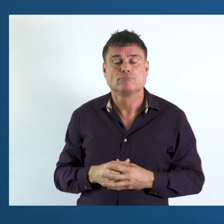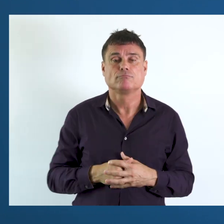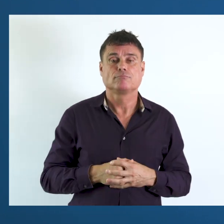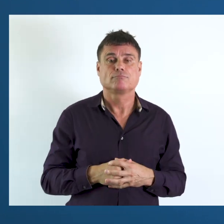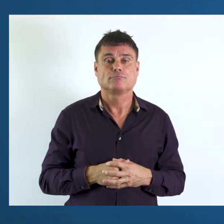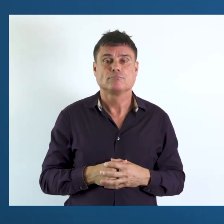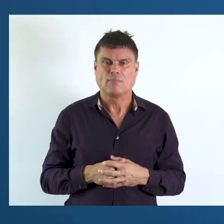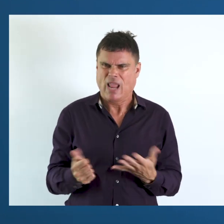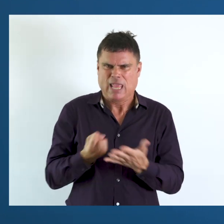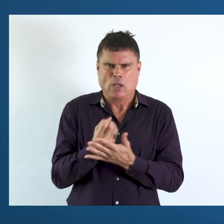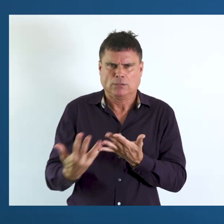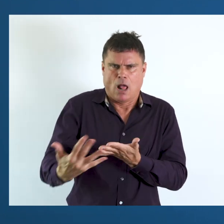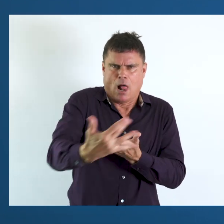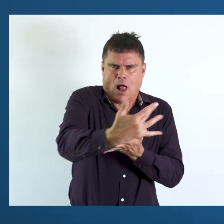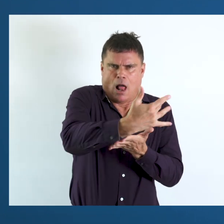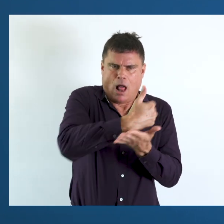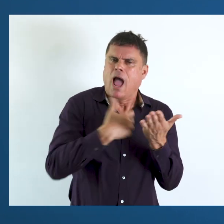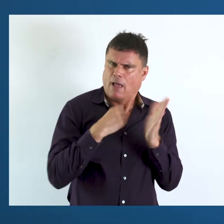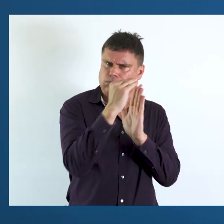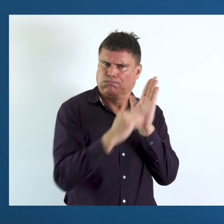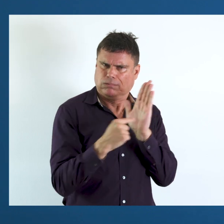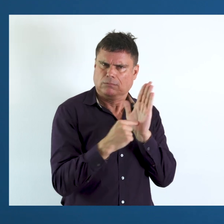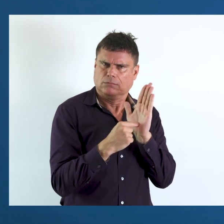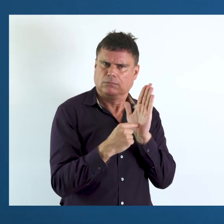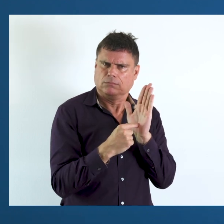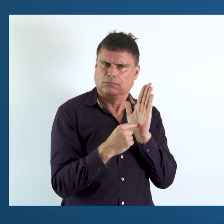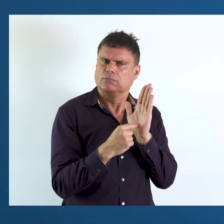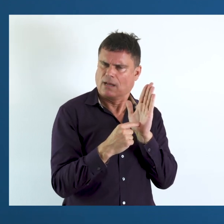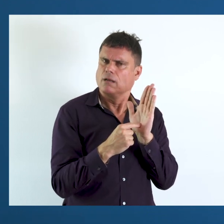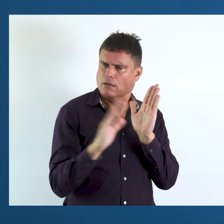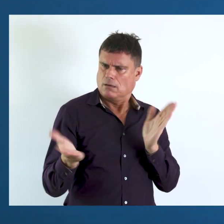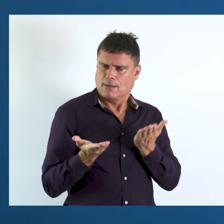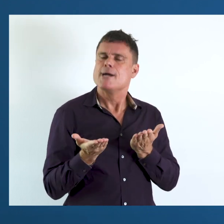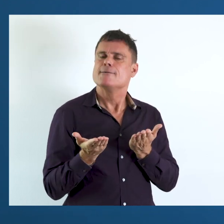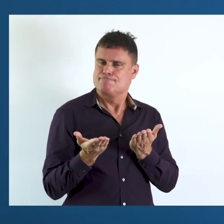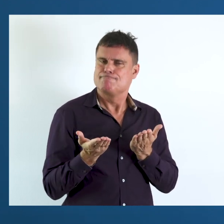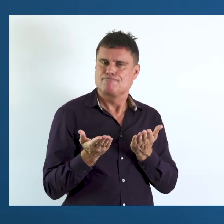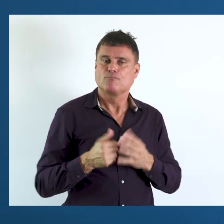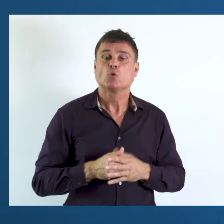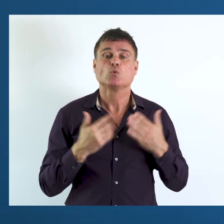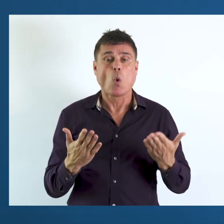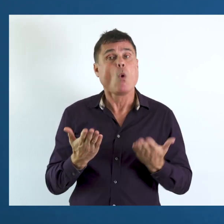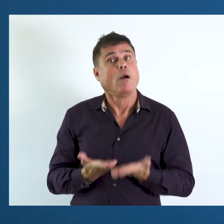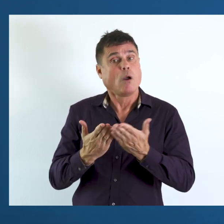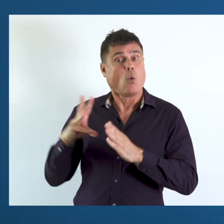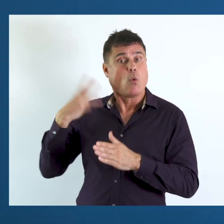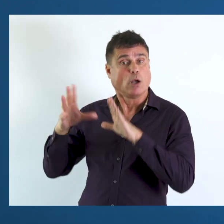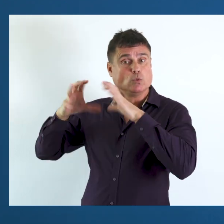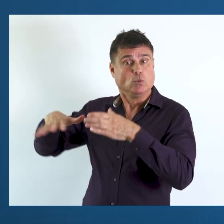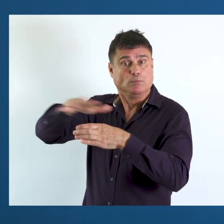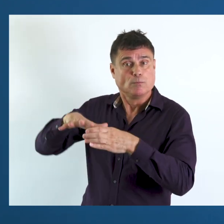attendance, healthcare utilization. All of that information will come from surveys that